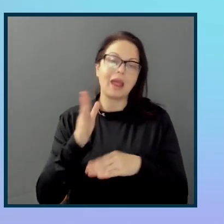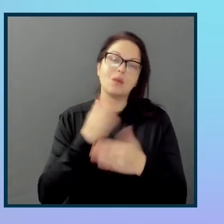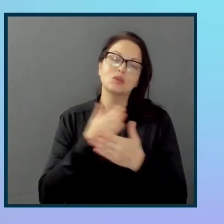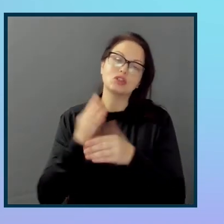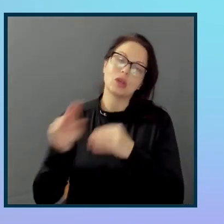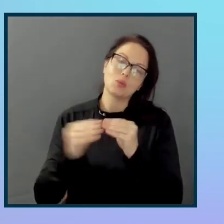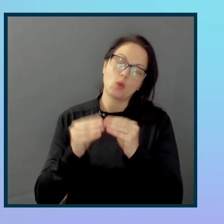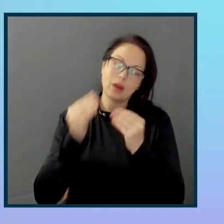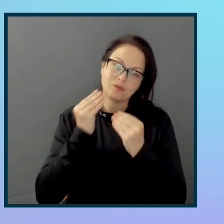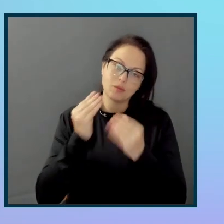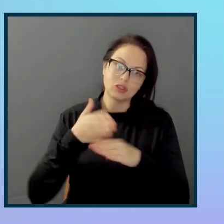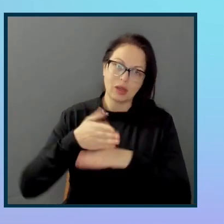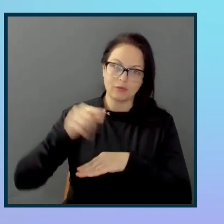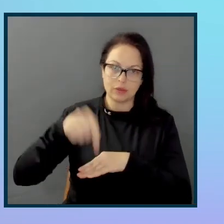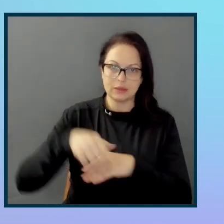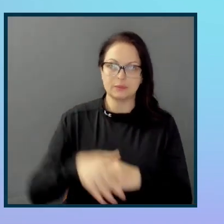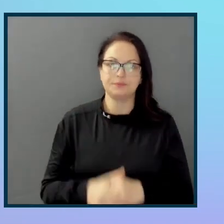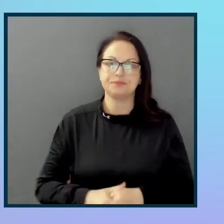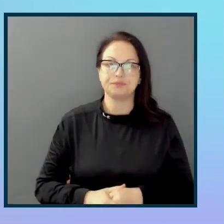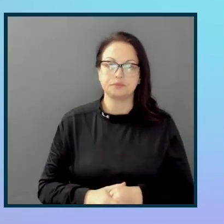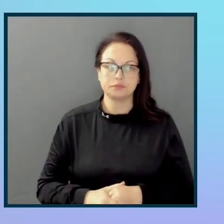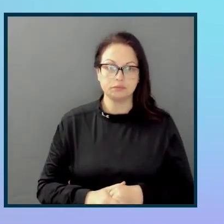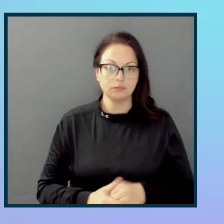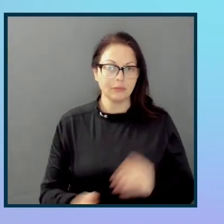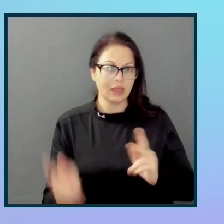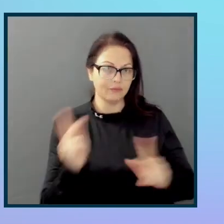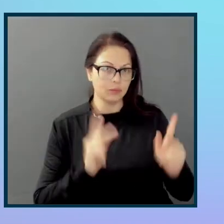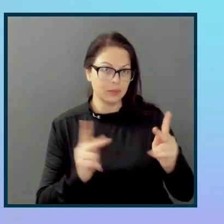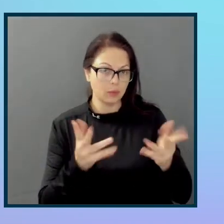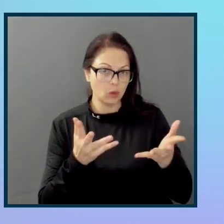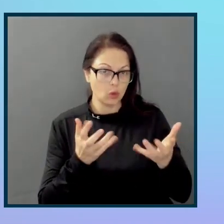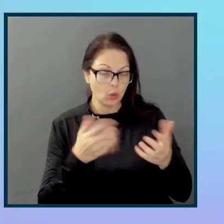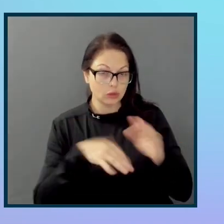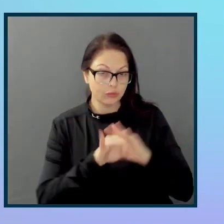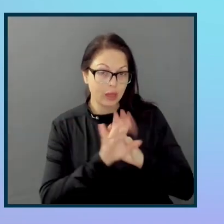And for those who want to find you on Twitter, what's your handle?